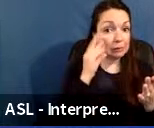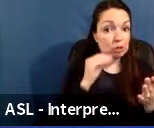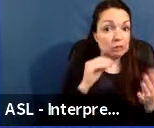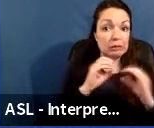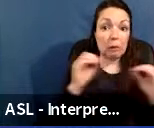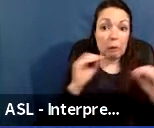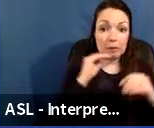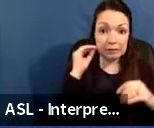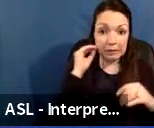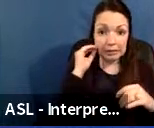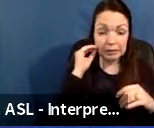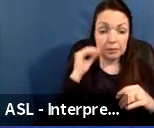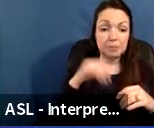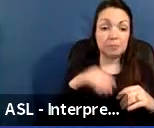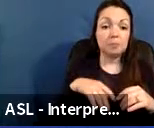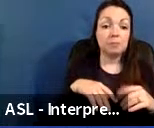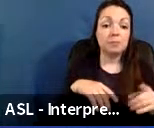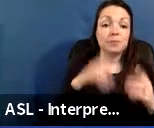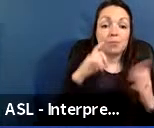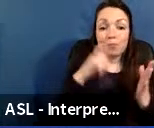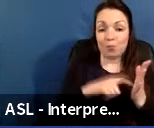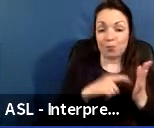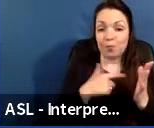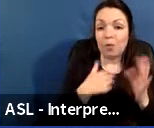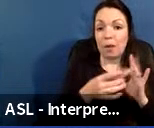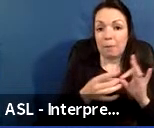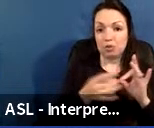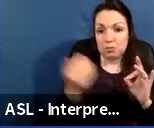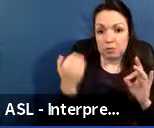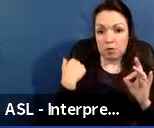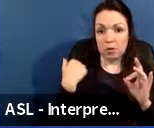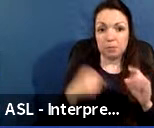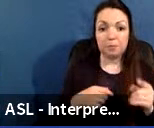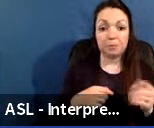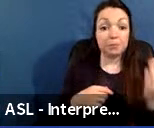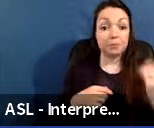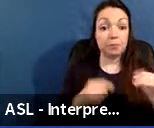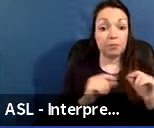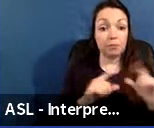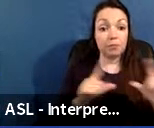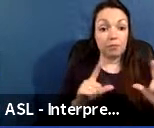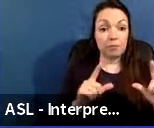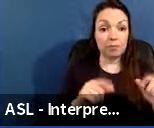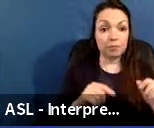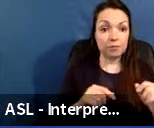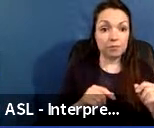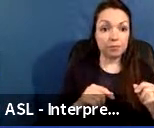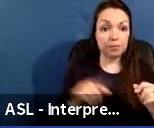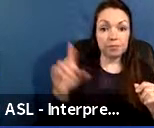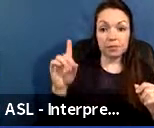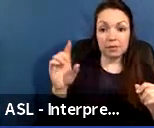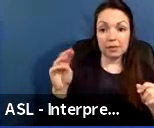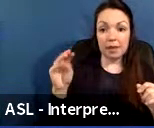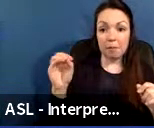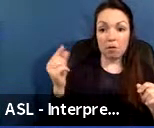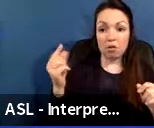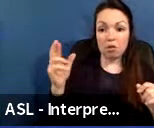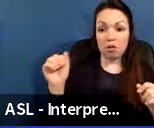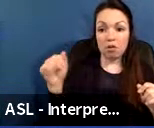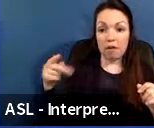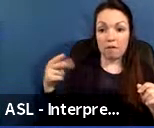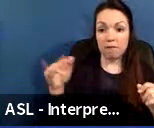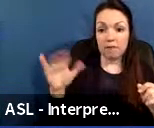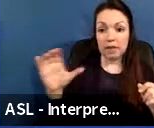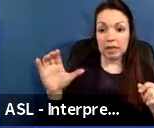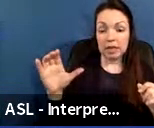indicator that I mentioned before. If we go to the next slide here are the demographic factors that are